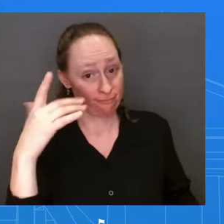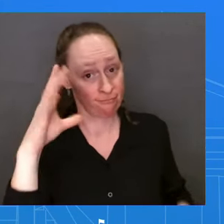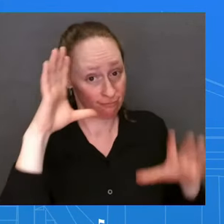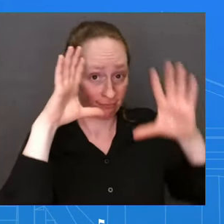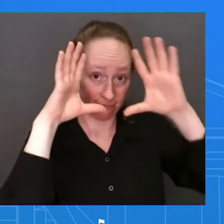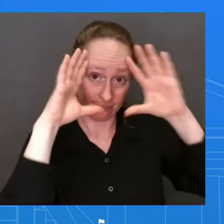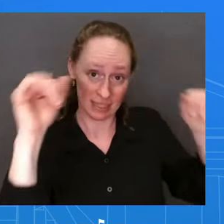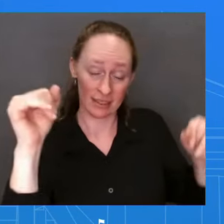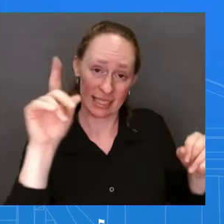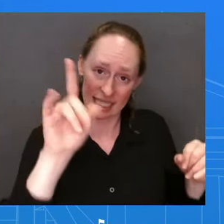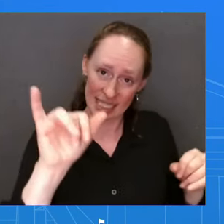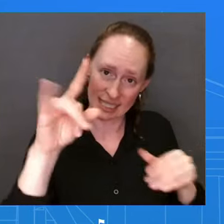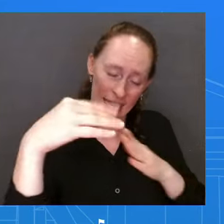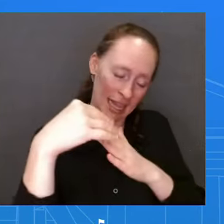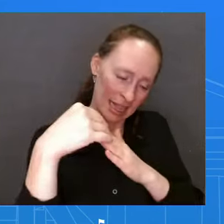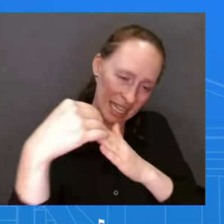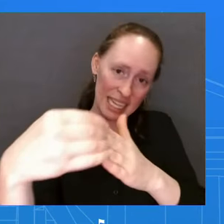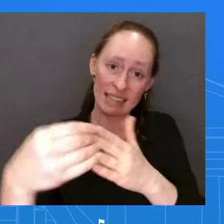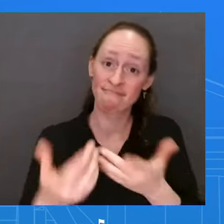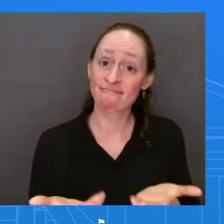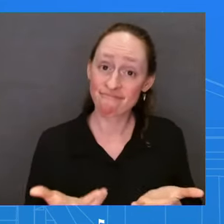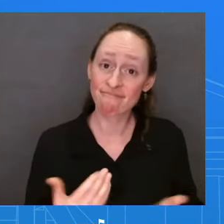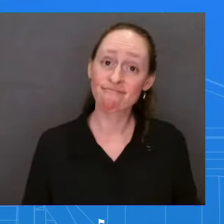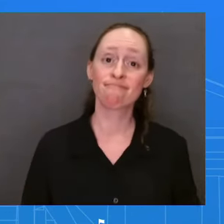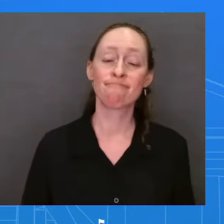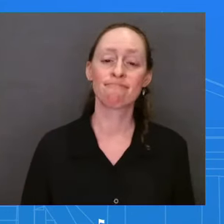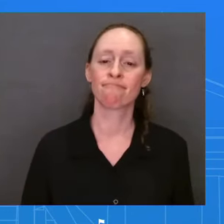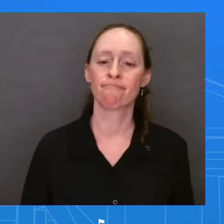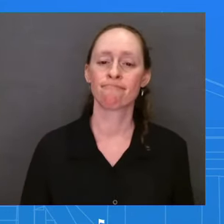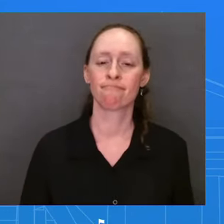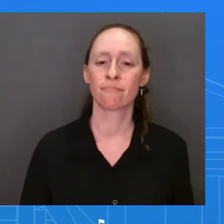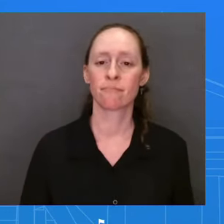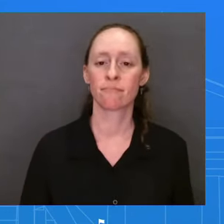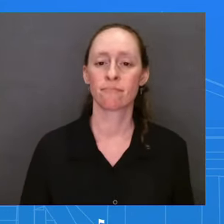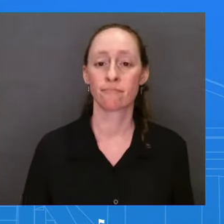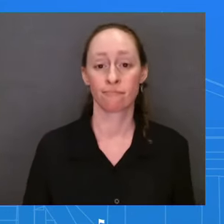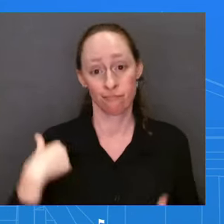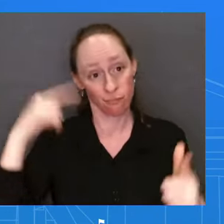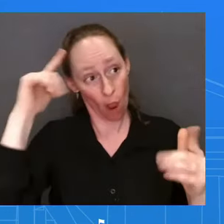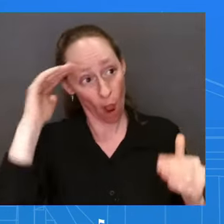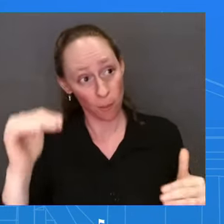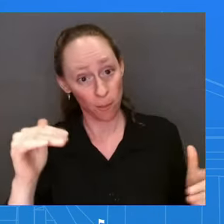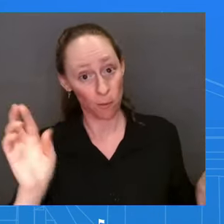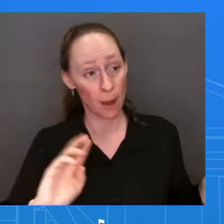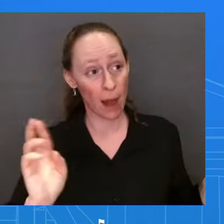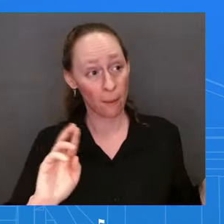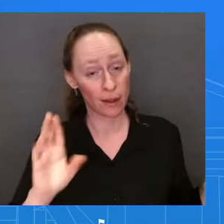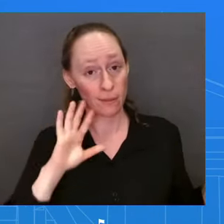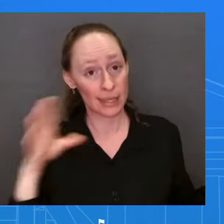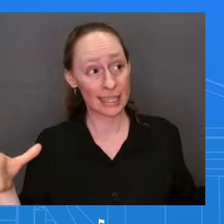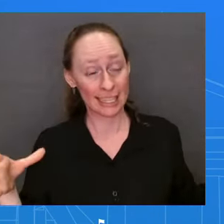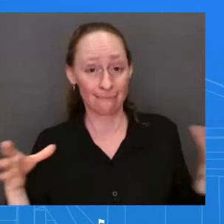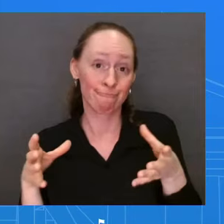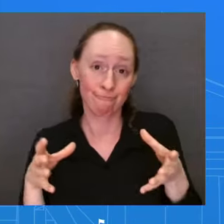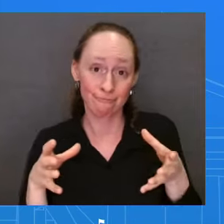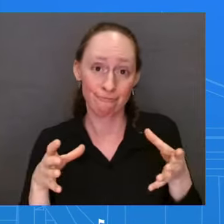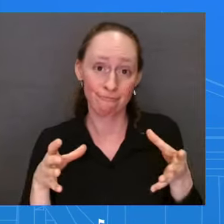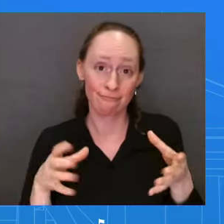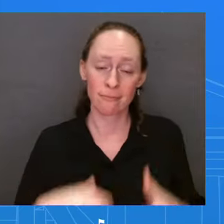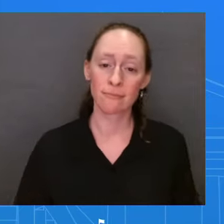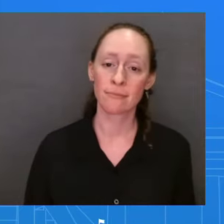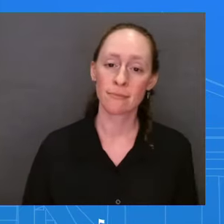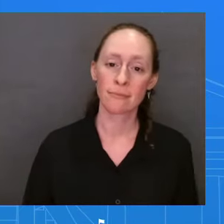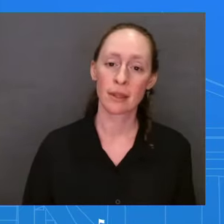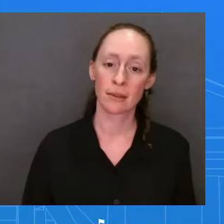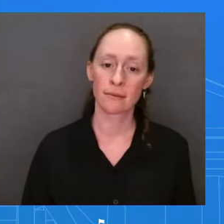that, you know, Republicans will find their way to the table. But on the policy itself, do you think, putting aside Ron DeSantis' proposal of it,